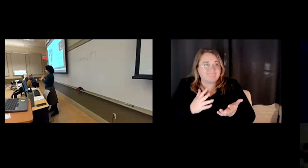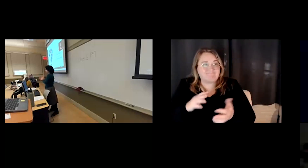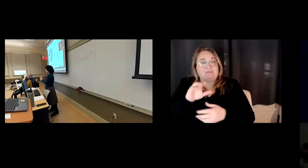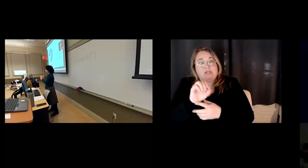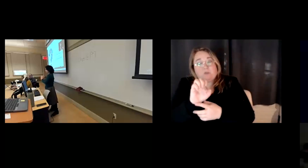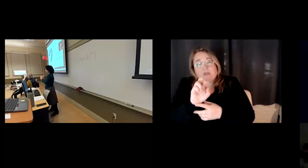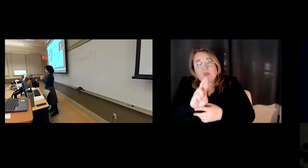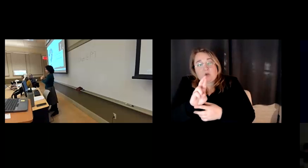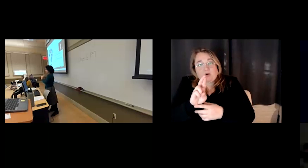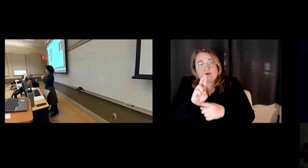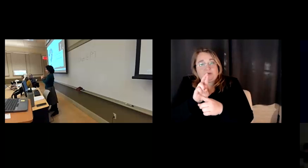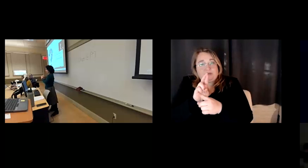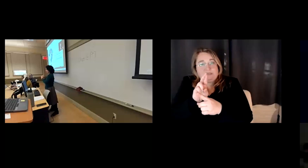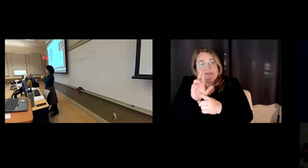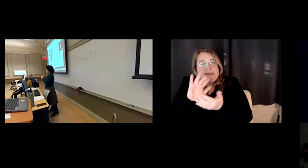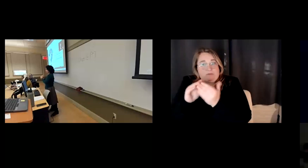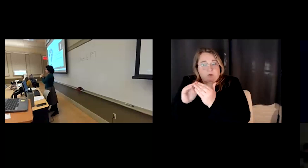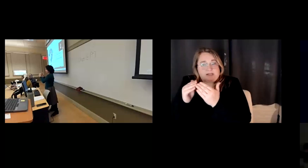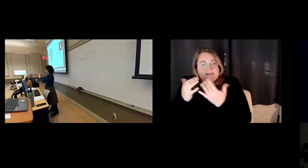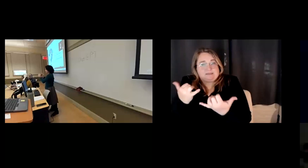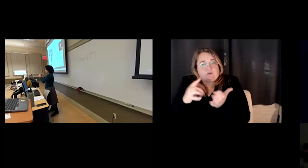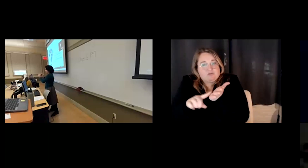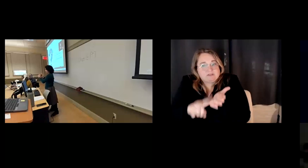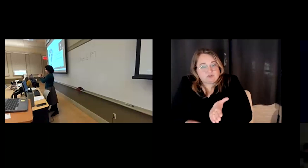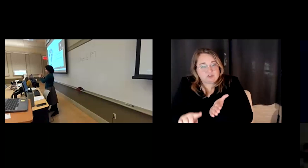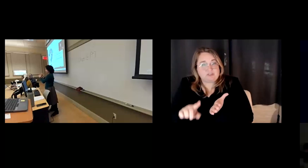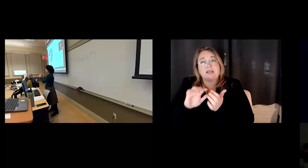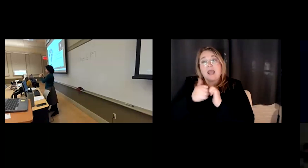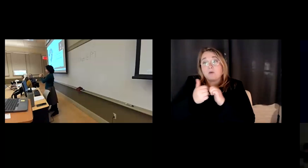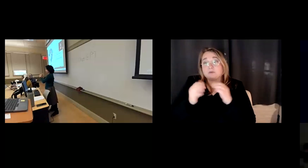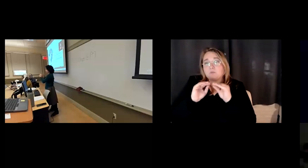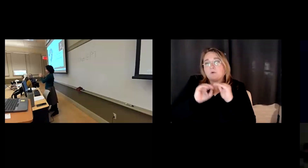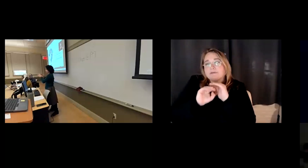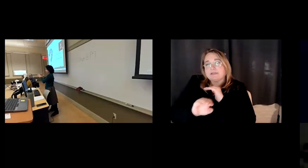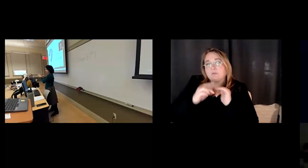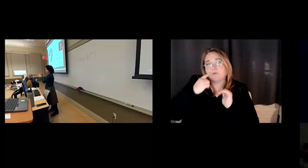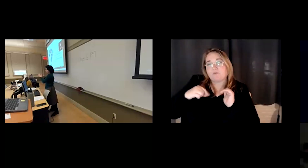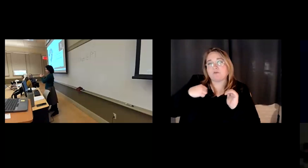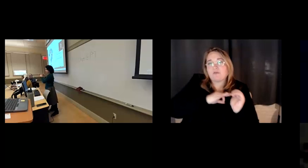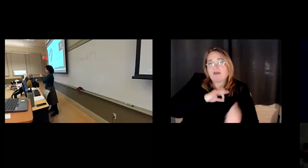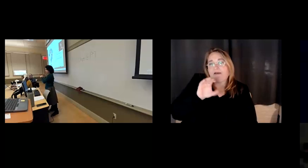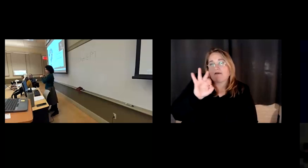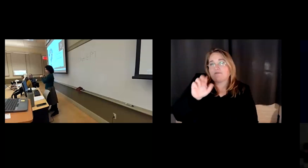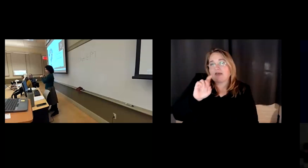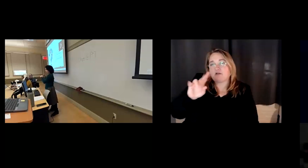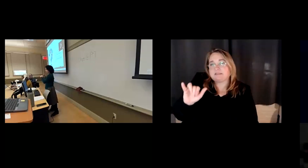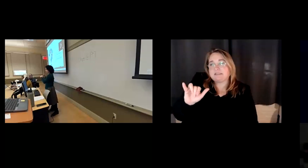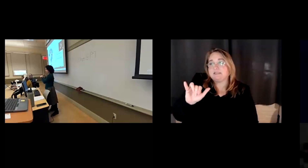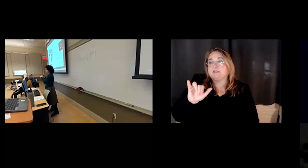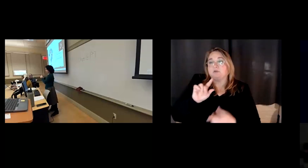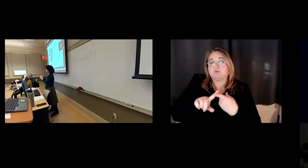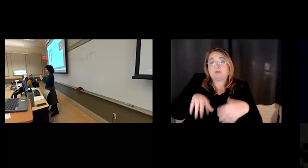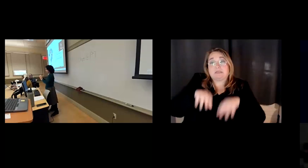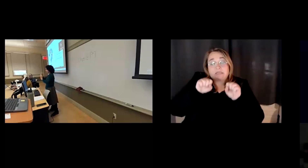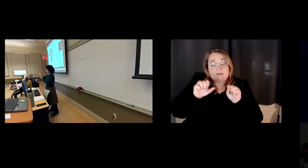think is kind of researching is like, how do we make this more accessible for faculty to not only adopt, but to make it their own and